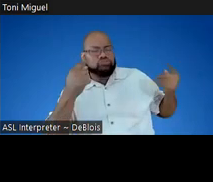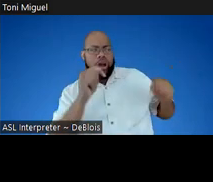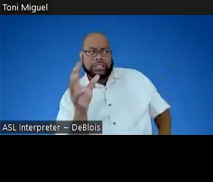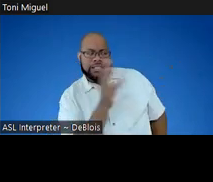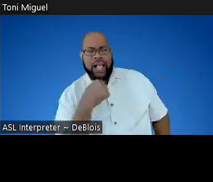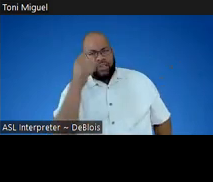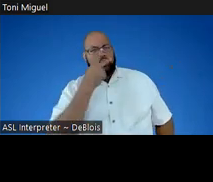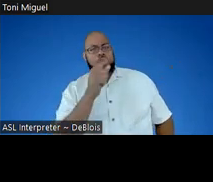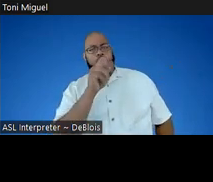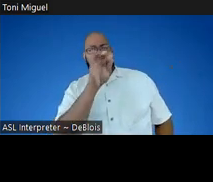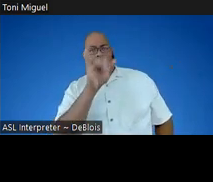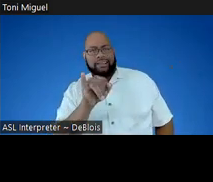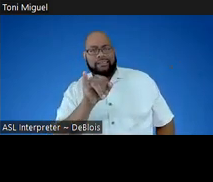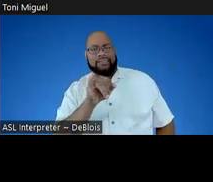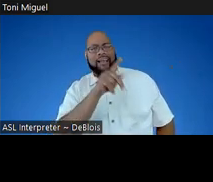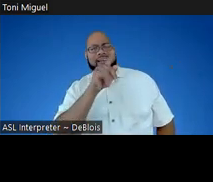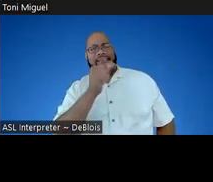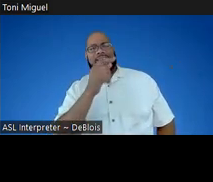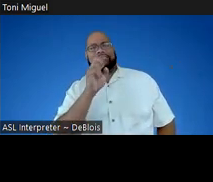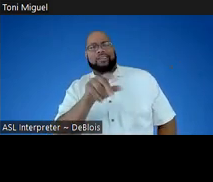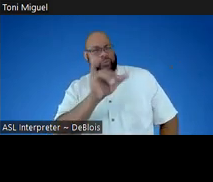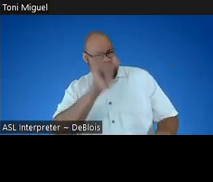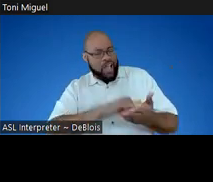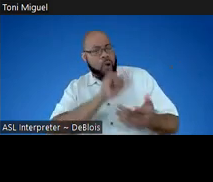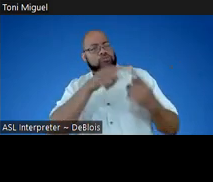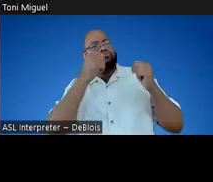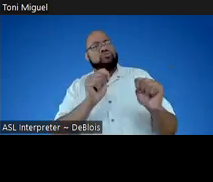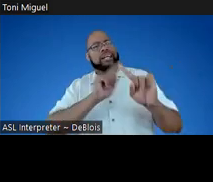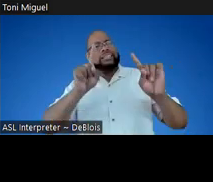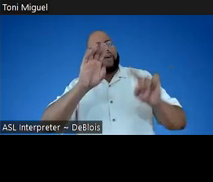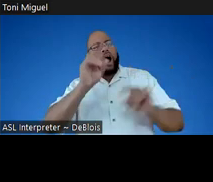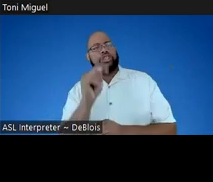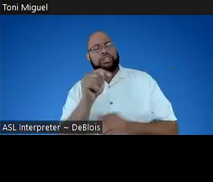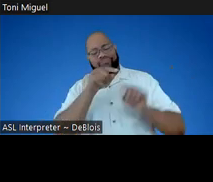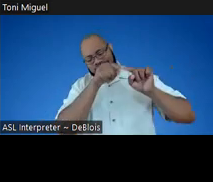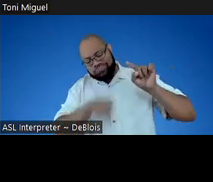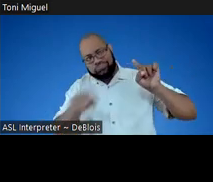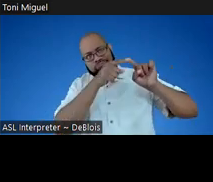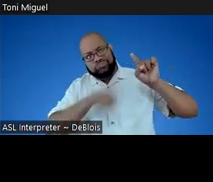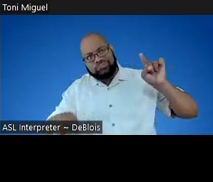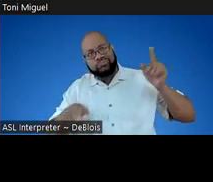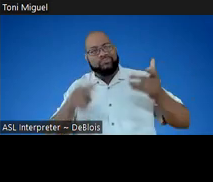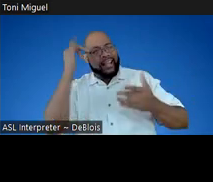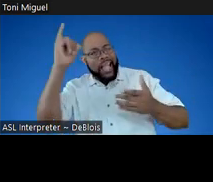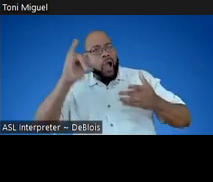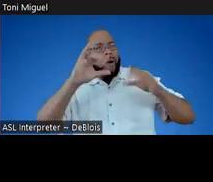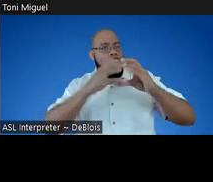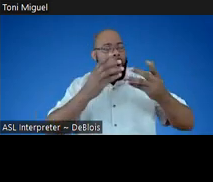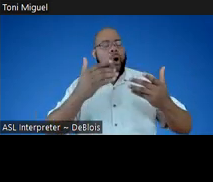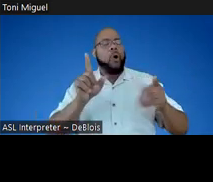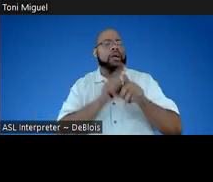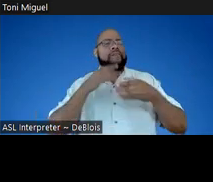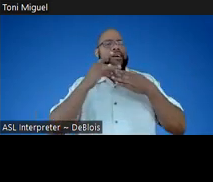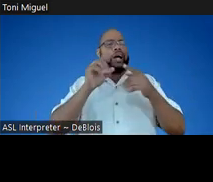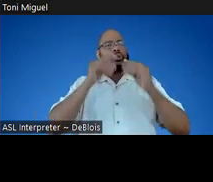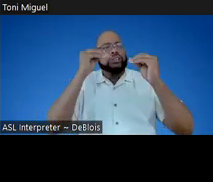And I think you saw Tony and Kingston doing that when they were trying different objects down the ramp. Um, we also have a guide to